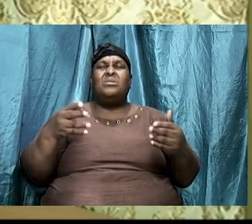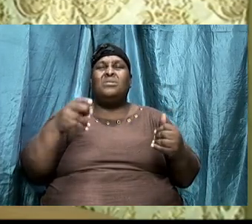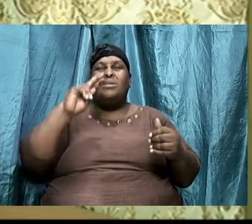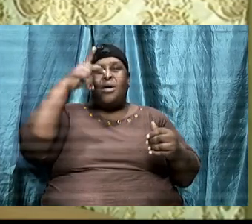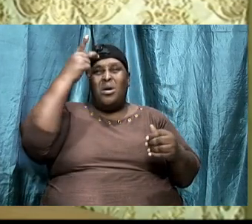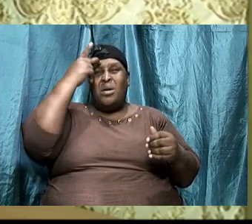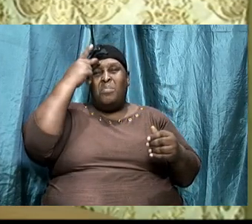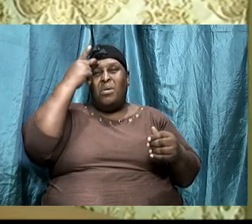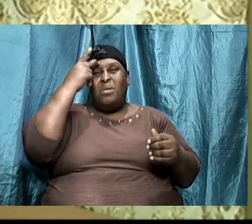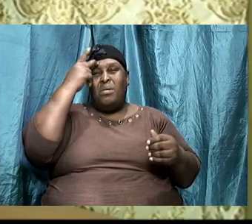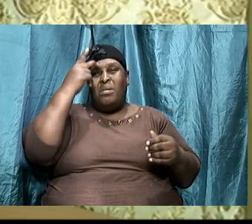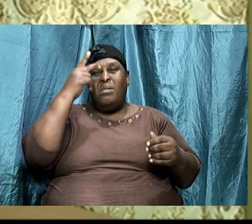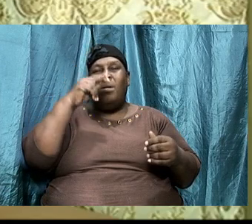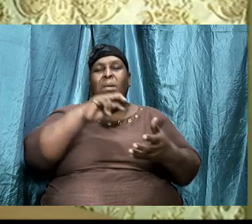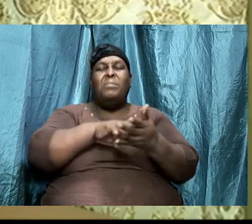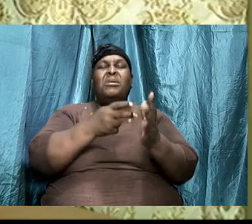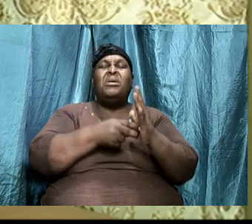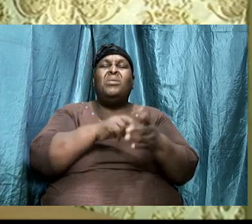I am